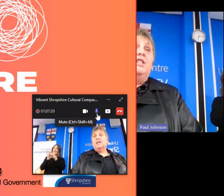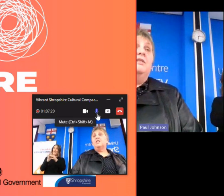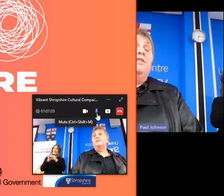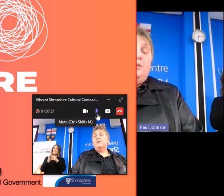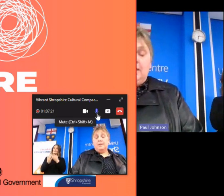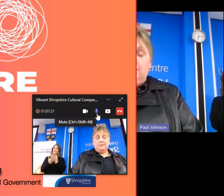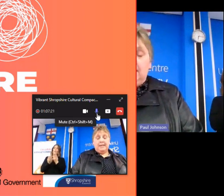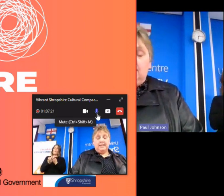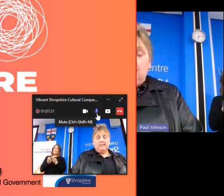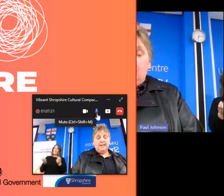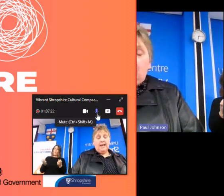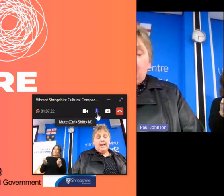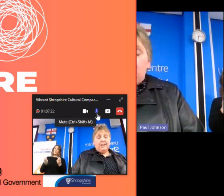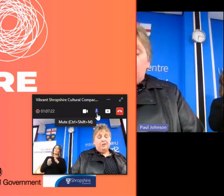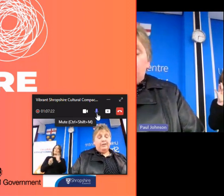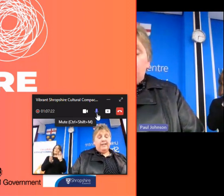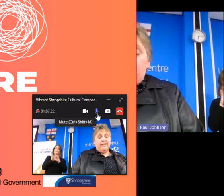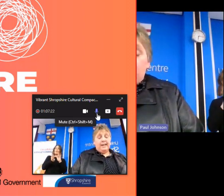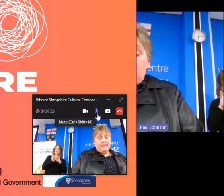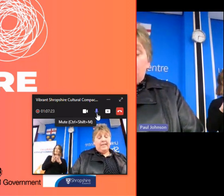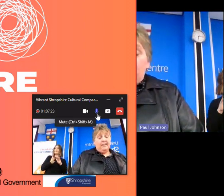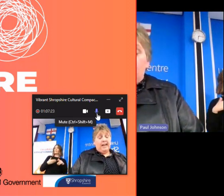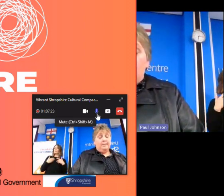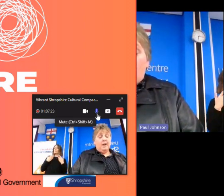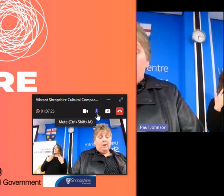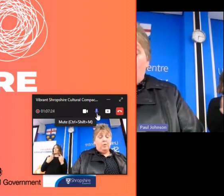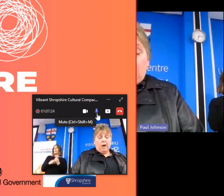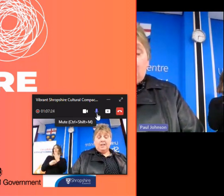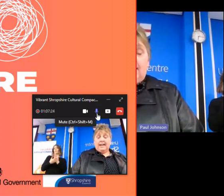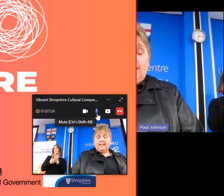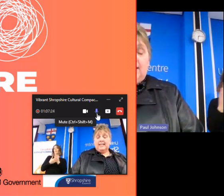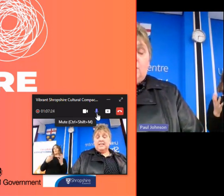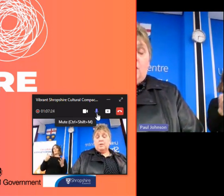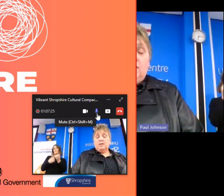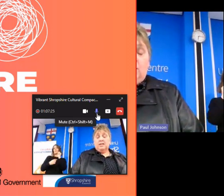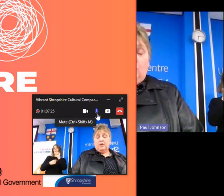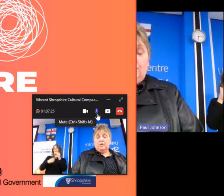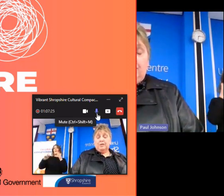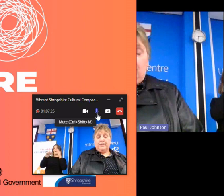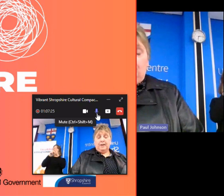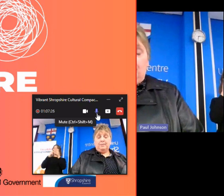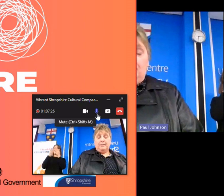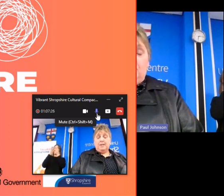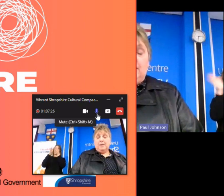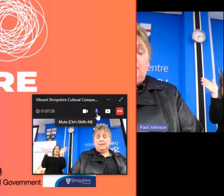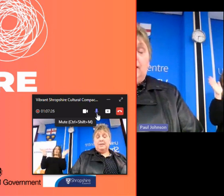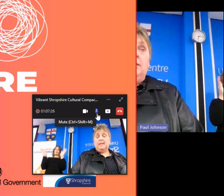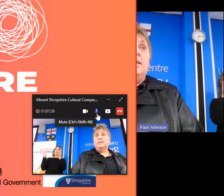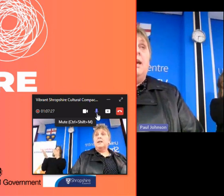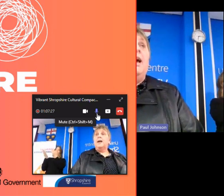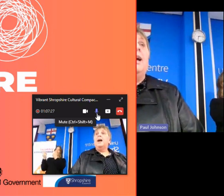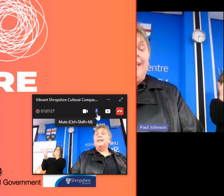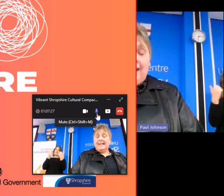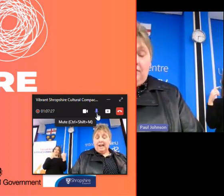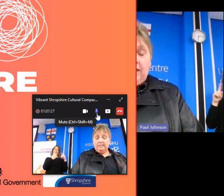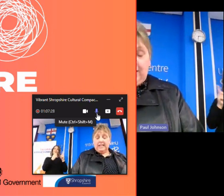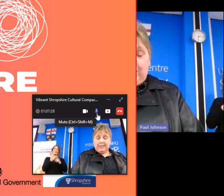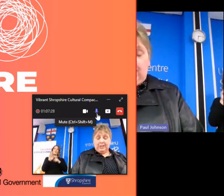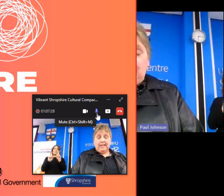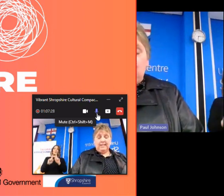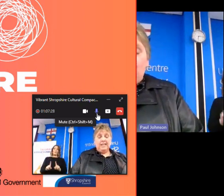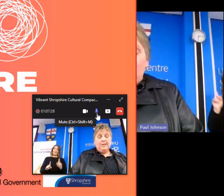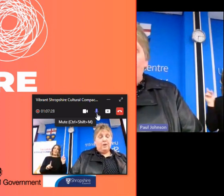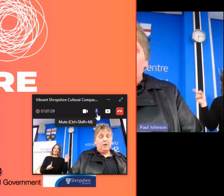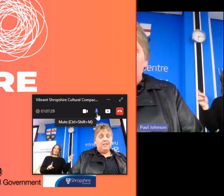bridge organization for the west midlands ensuring that they met their aim of wider access to arts and culture for young people in the west midlands and he